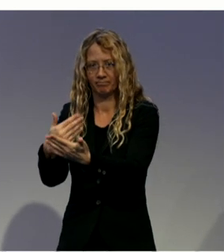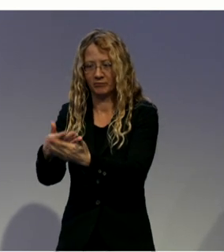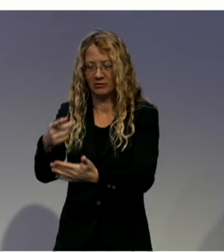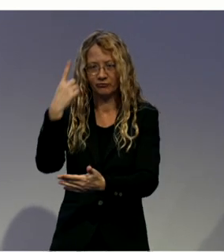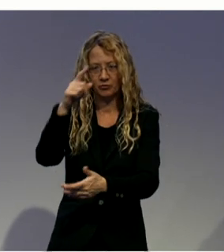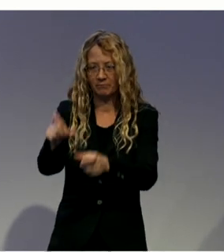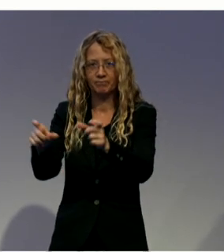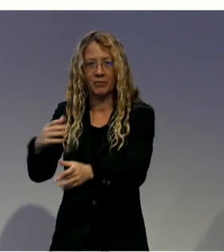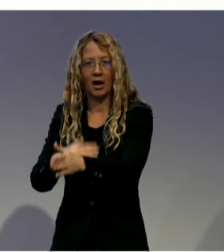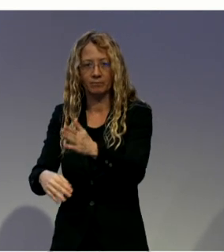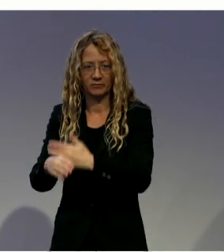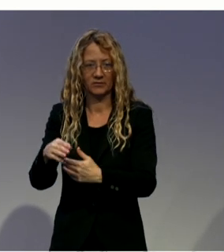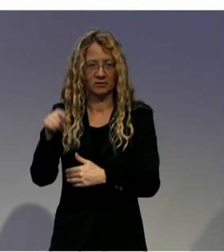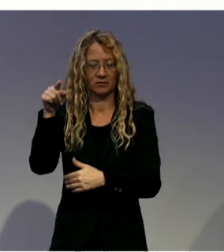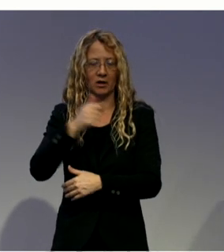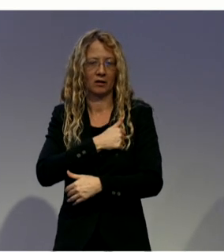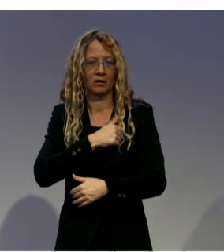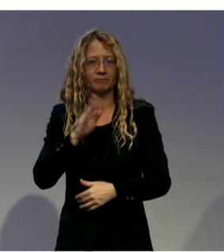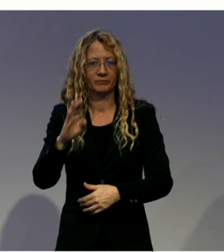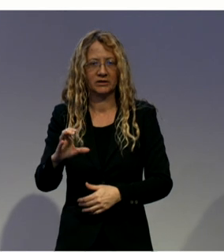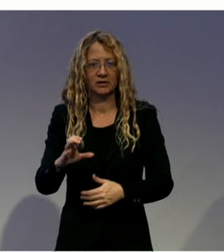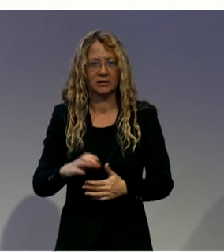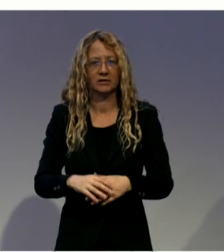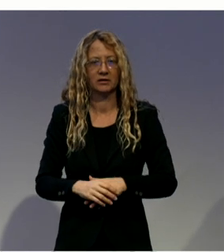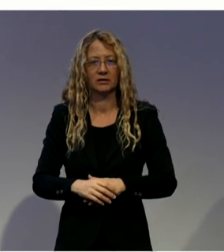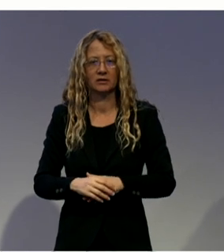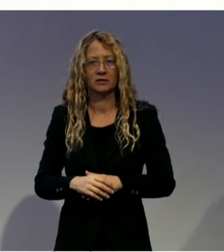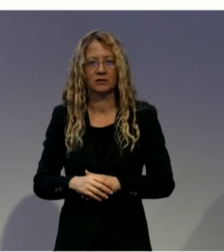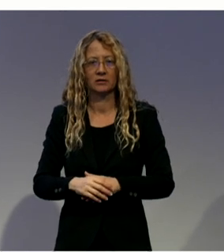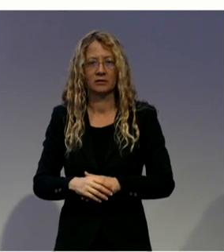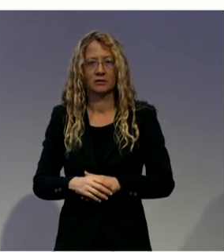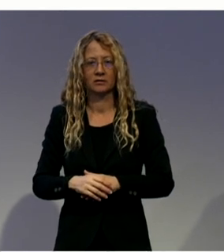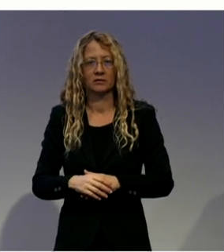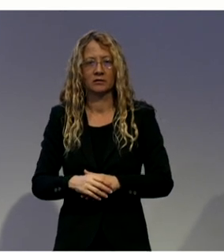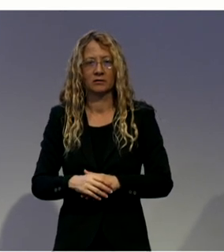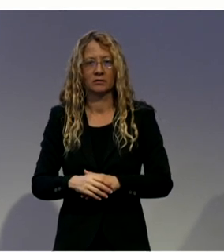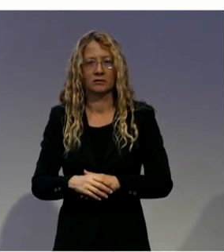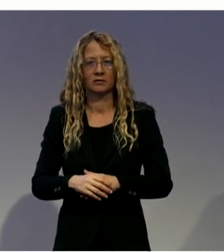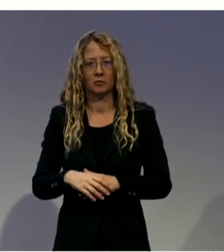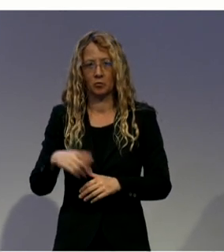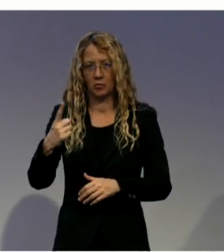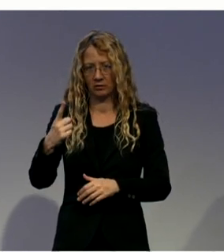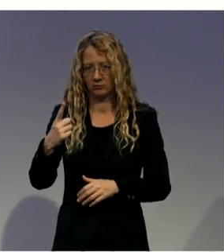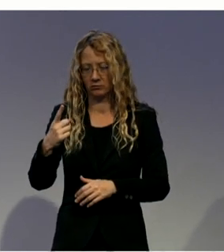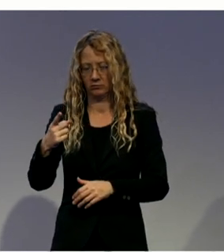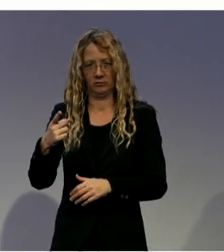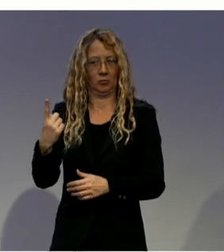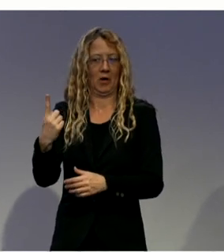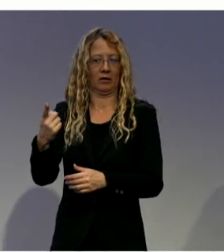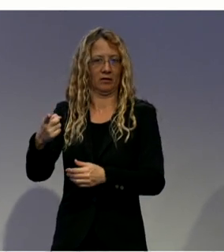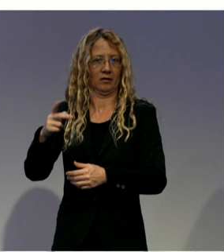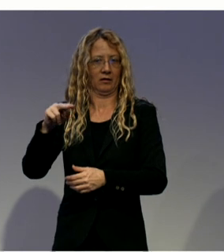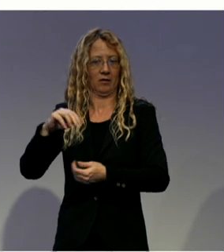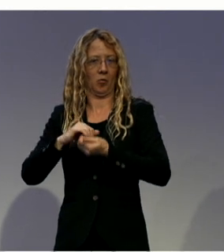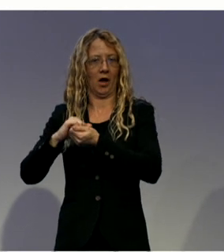and is the only indigenous disability organization of its type in Canada. The image on the bottom corner of the slide, oh,